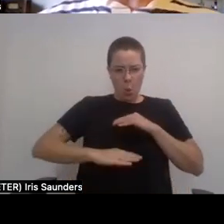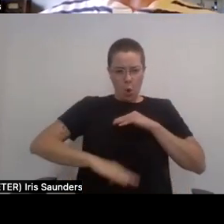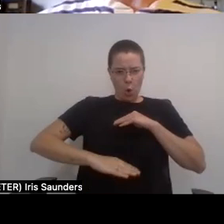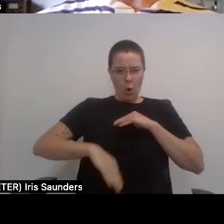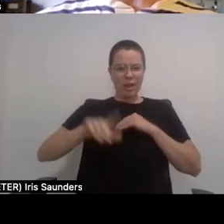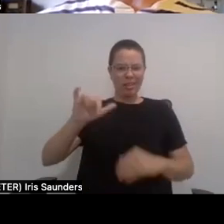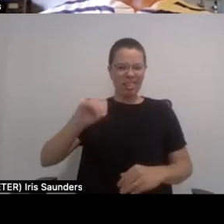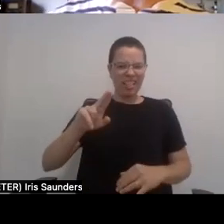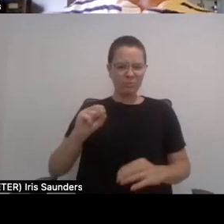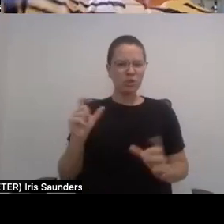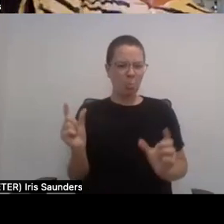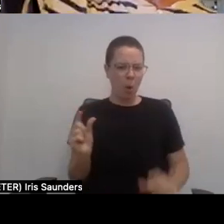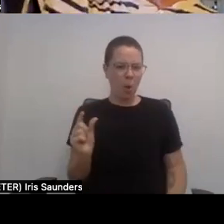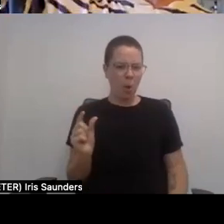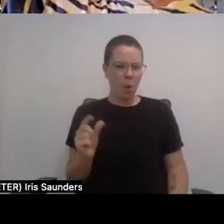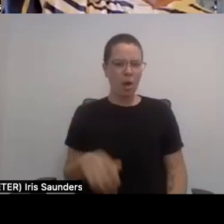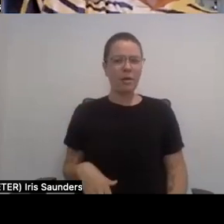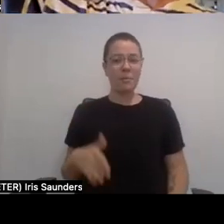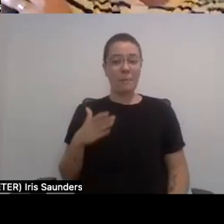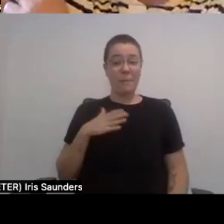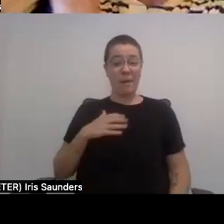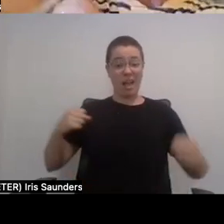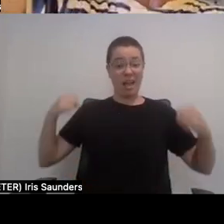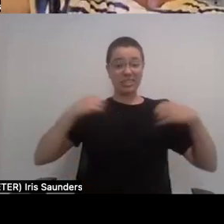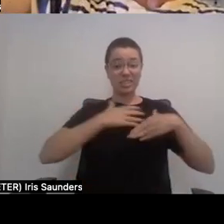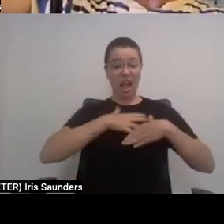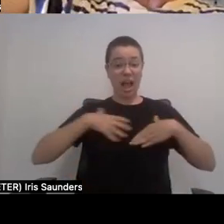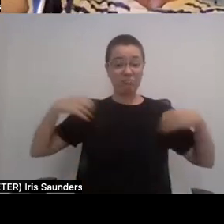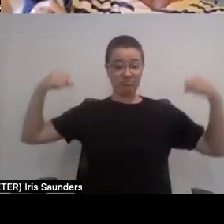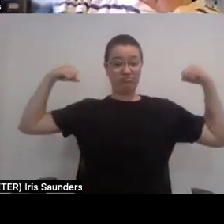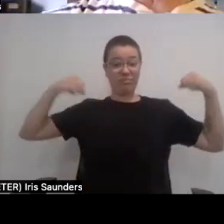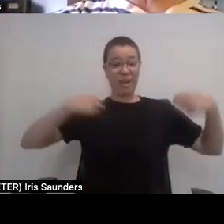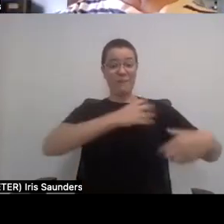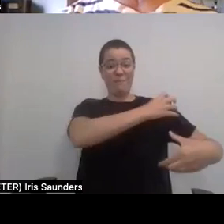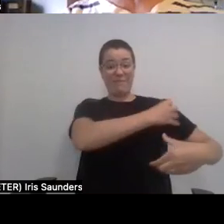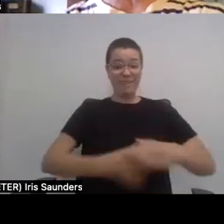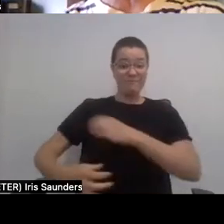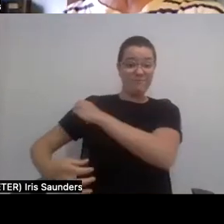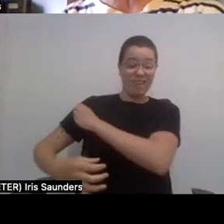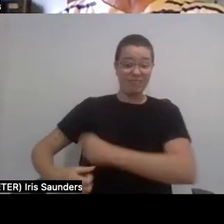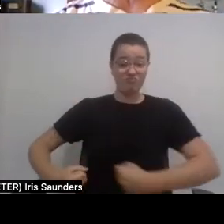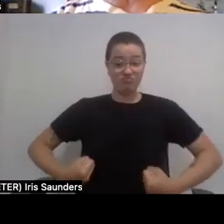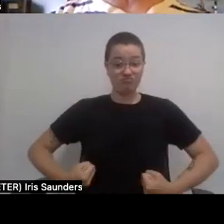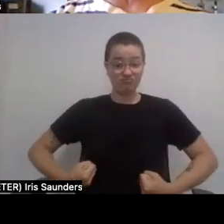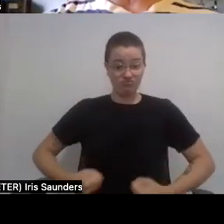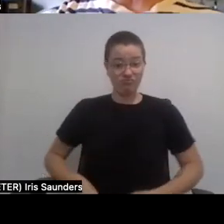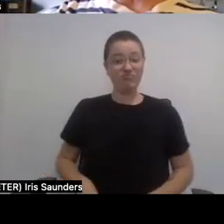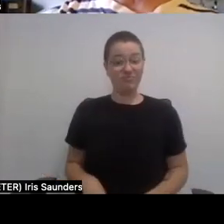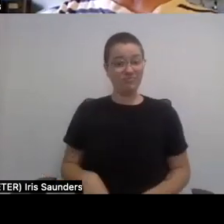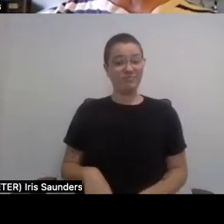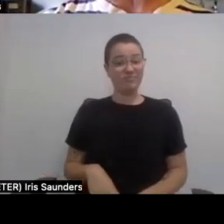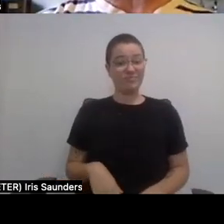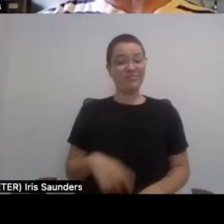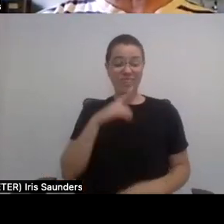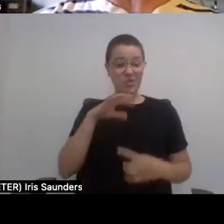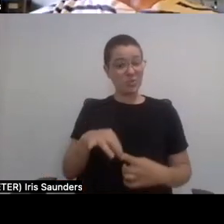and my upper body is the opposite of that, built and whatnot. So it's a